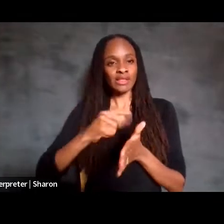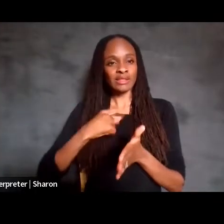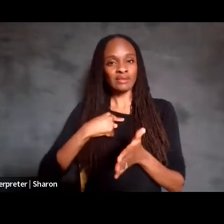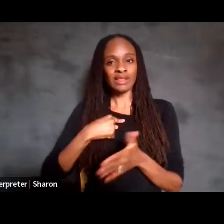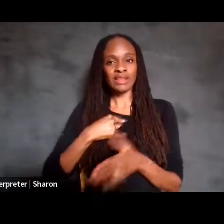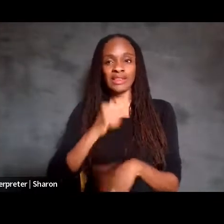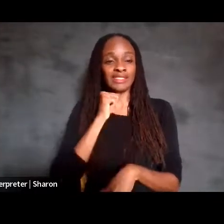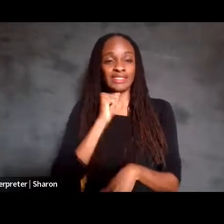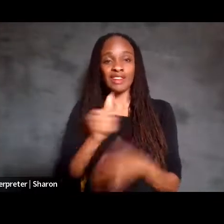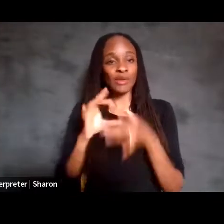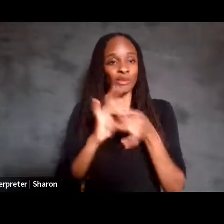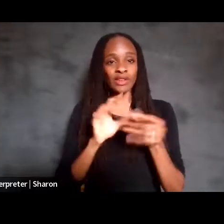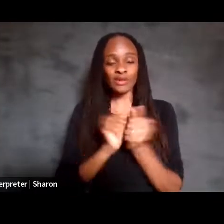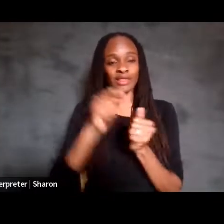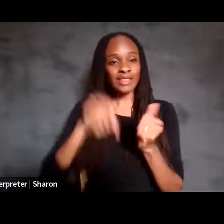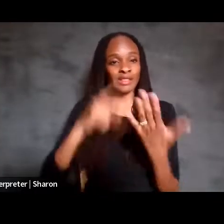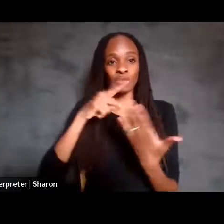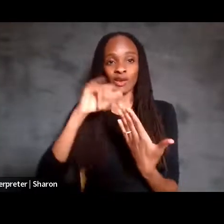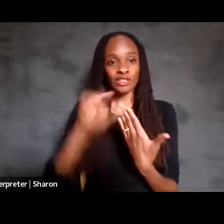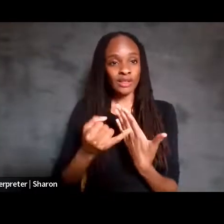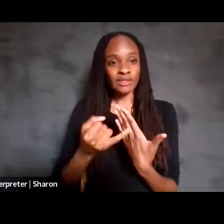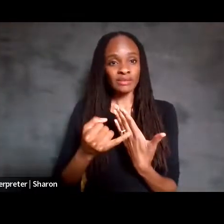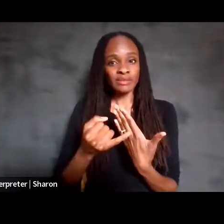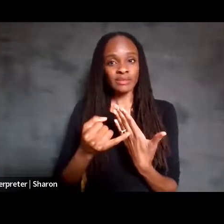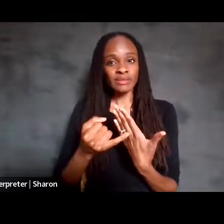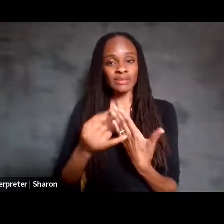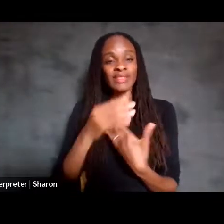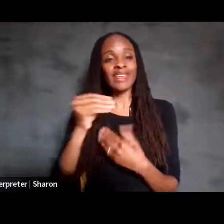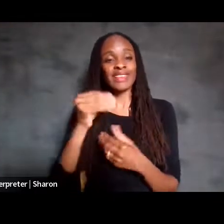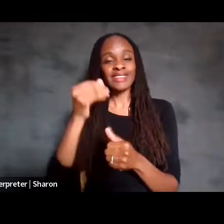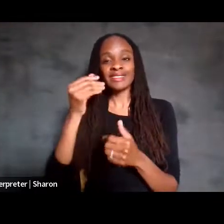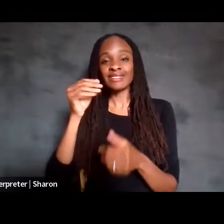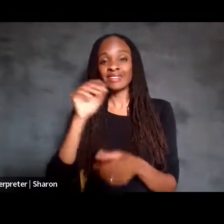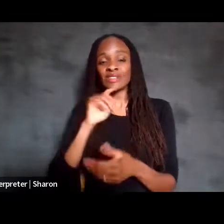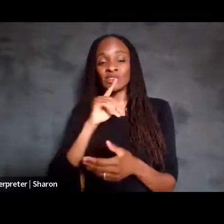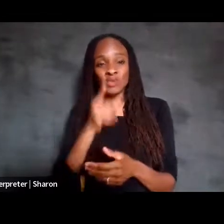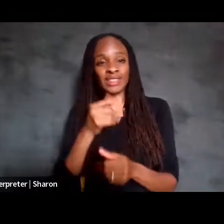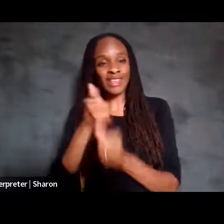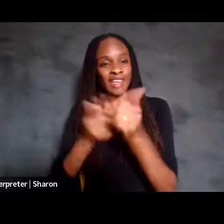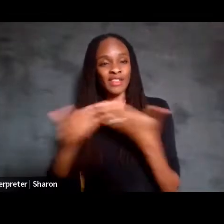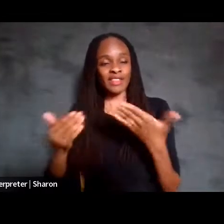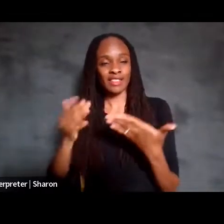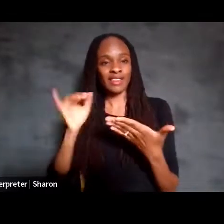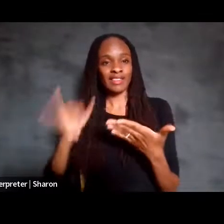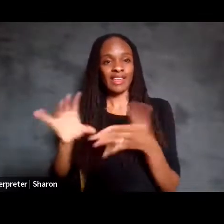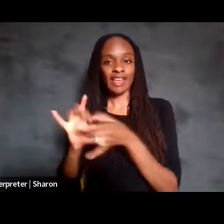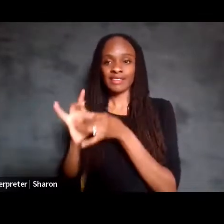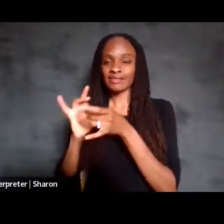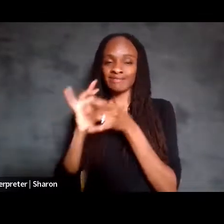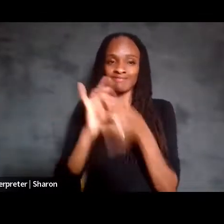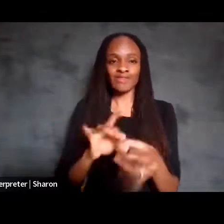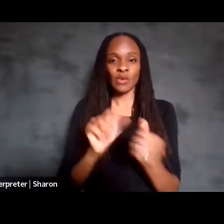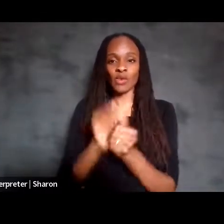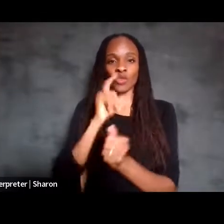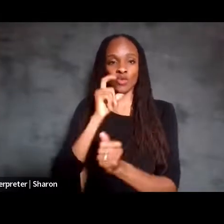project and everything to do with the full measure of who he is. His